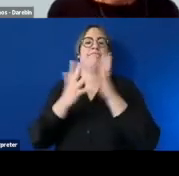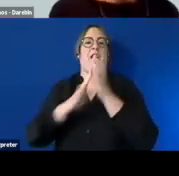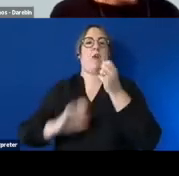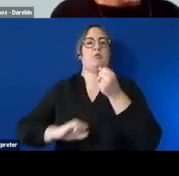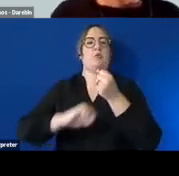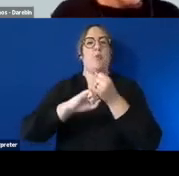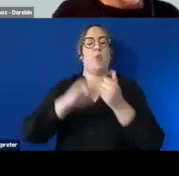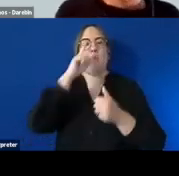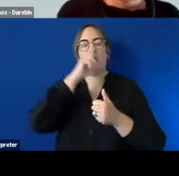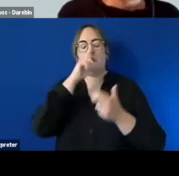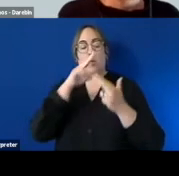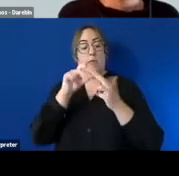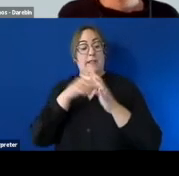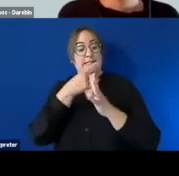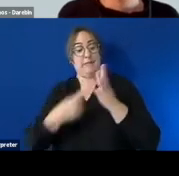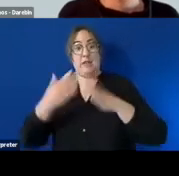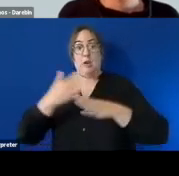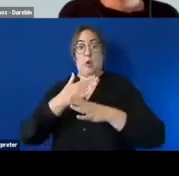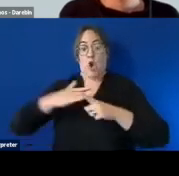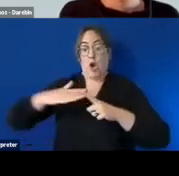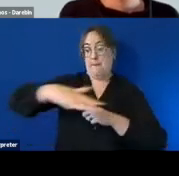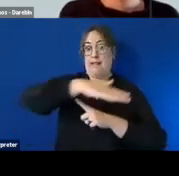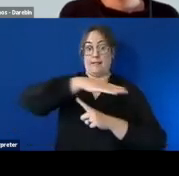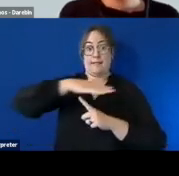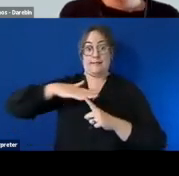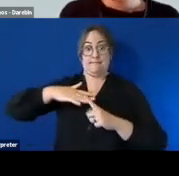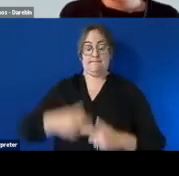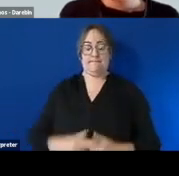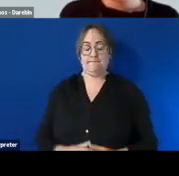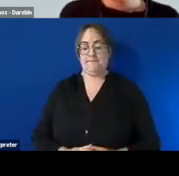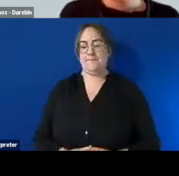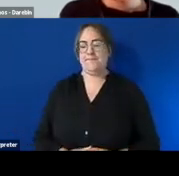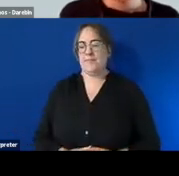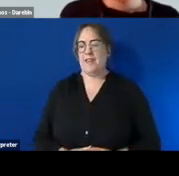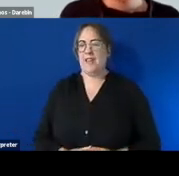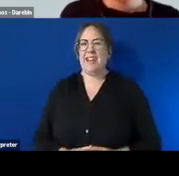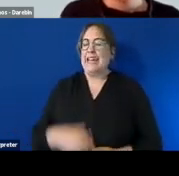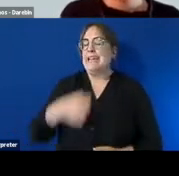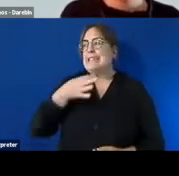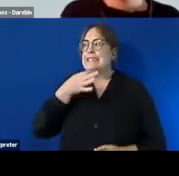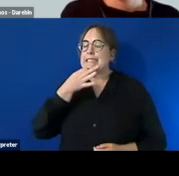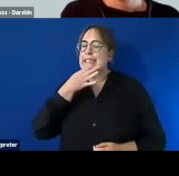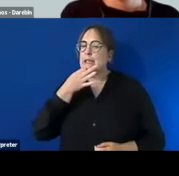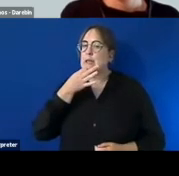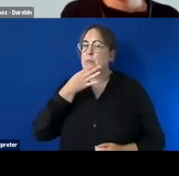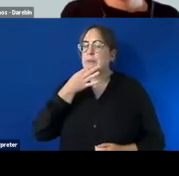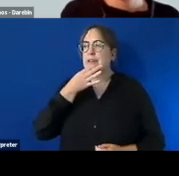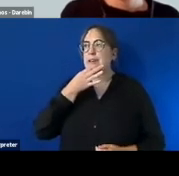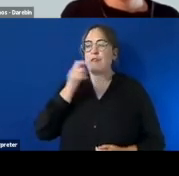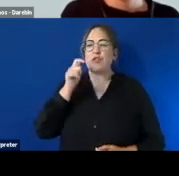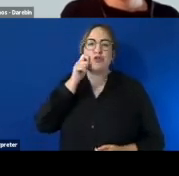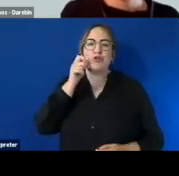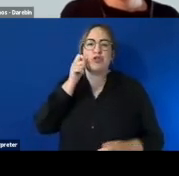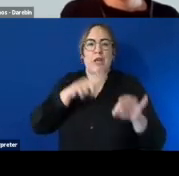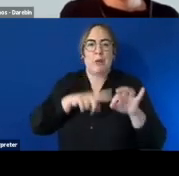with disability in the workplace uh it's a bit of a i guess a bit of a teasing sort of question knowing that we have